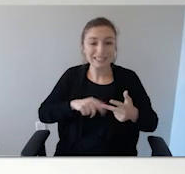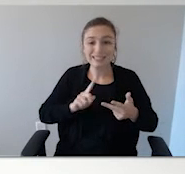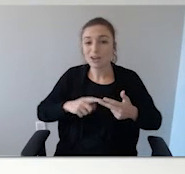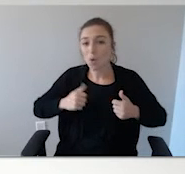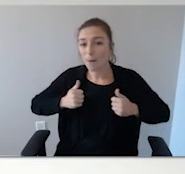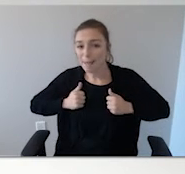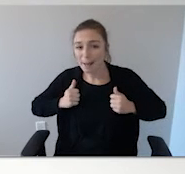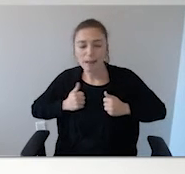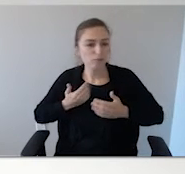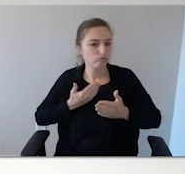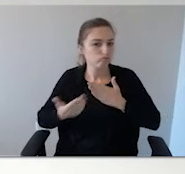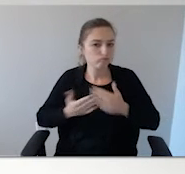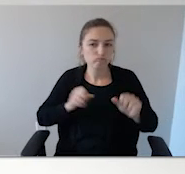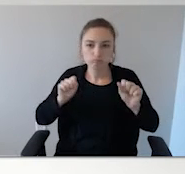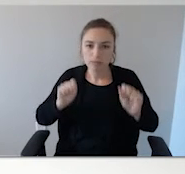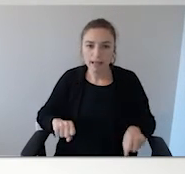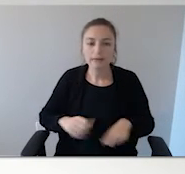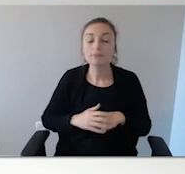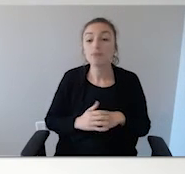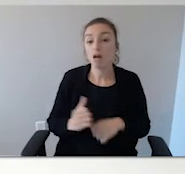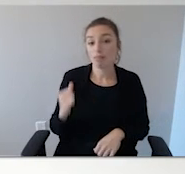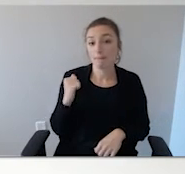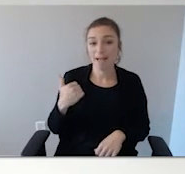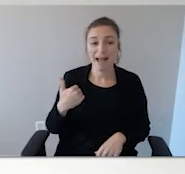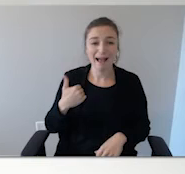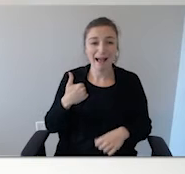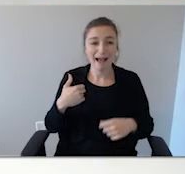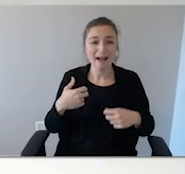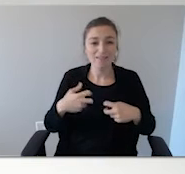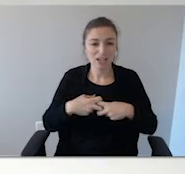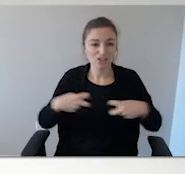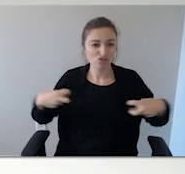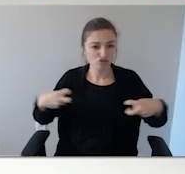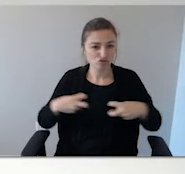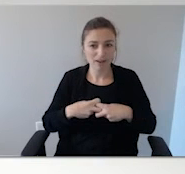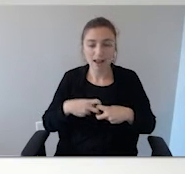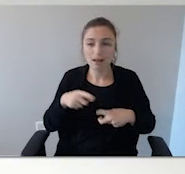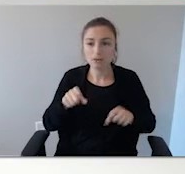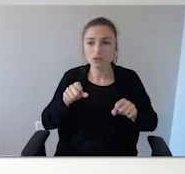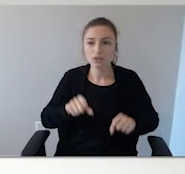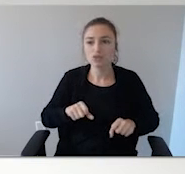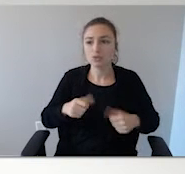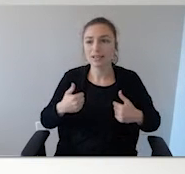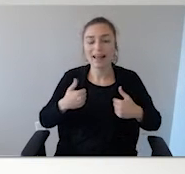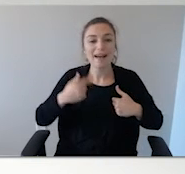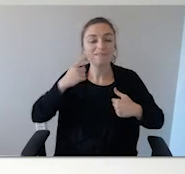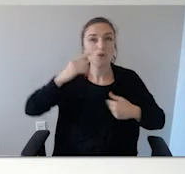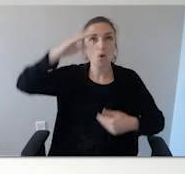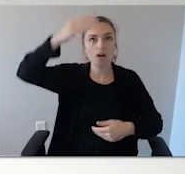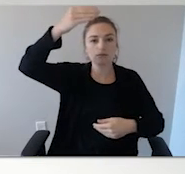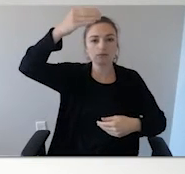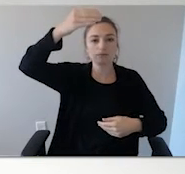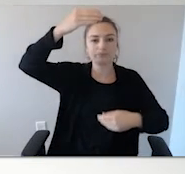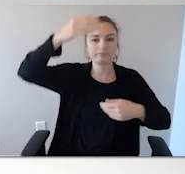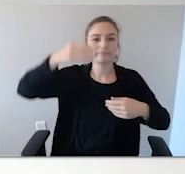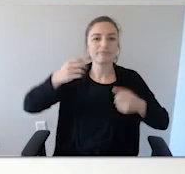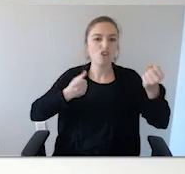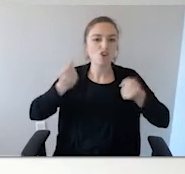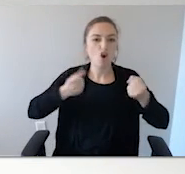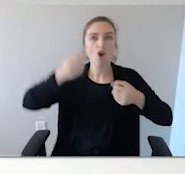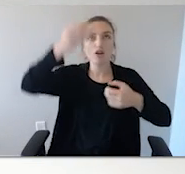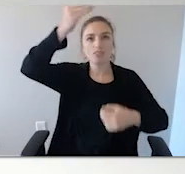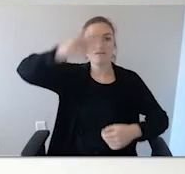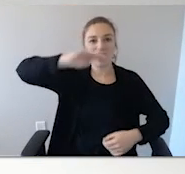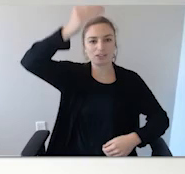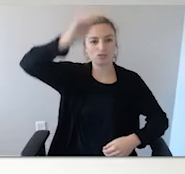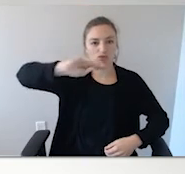On the back of it, there is an elastic strap that you could put on the visor. Well, my recommendation is if your child sits in the back seat